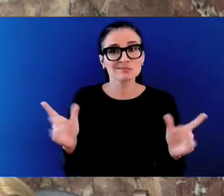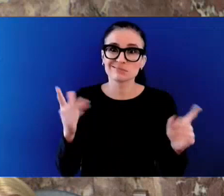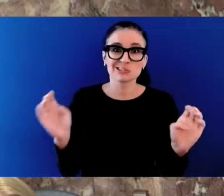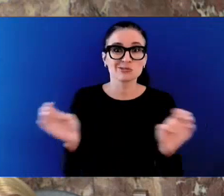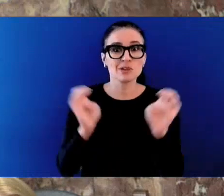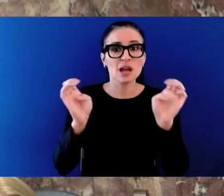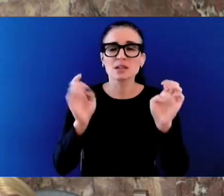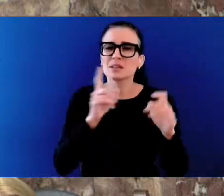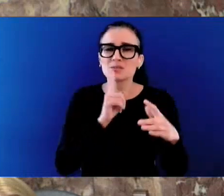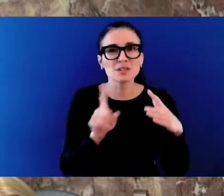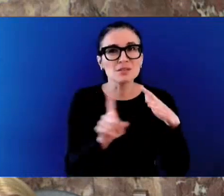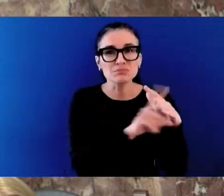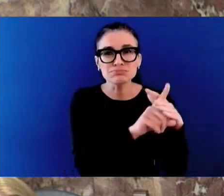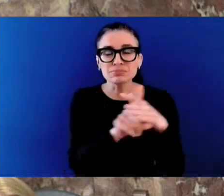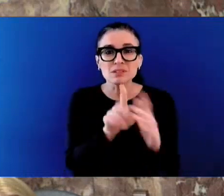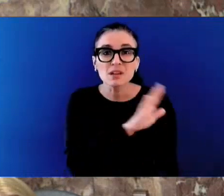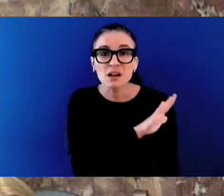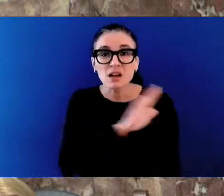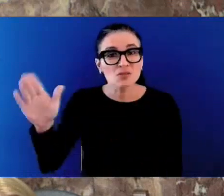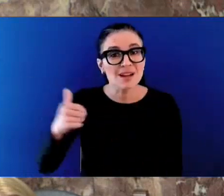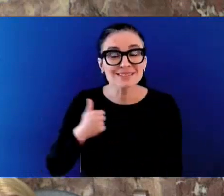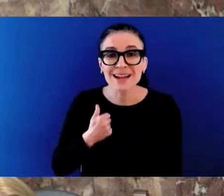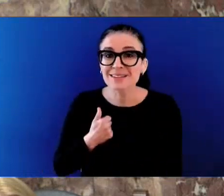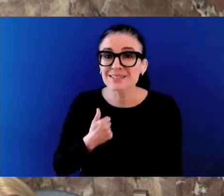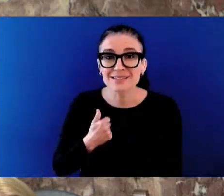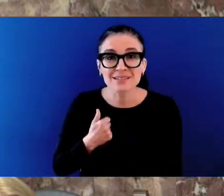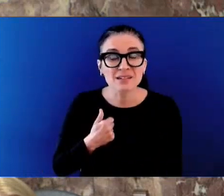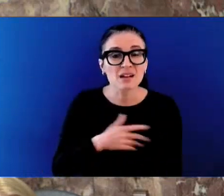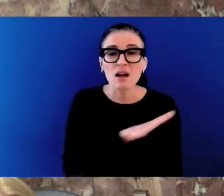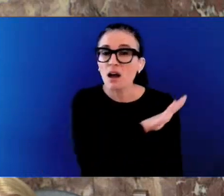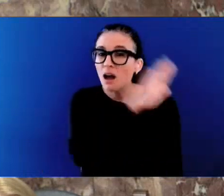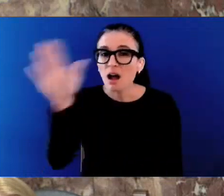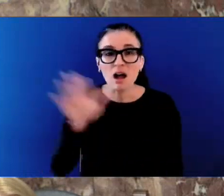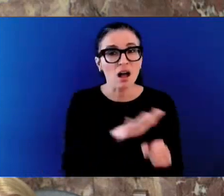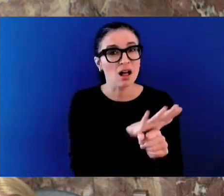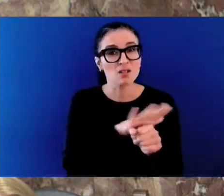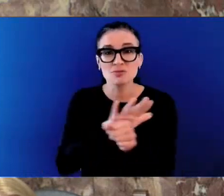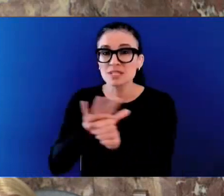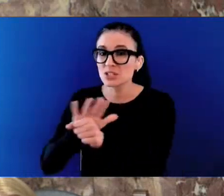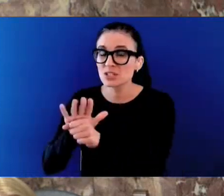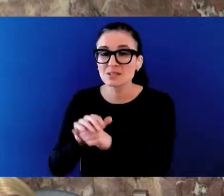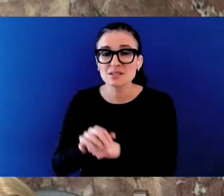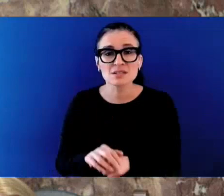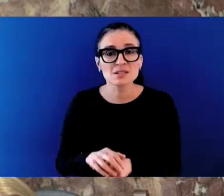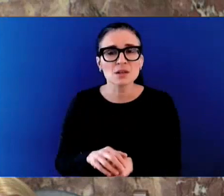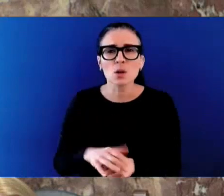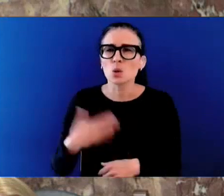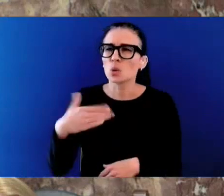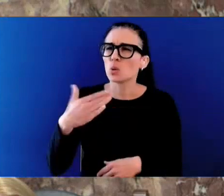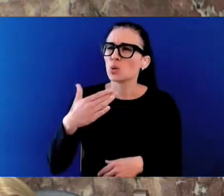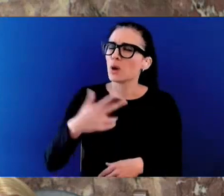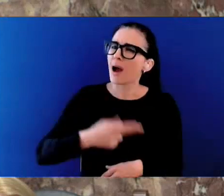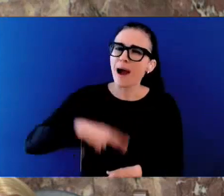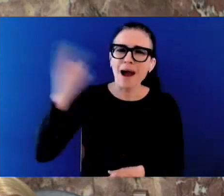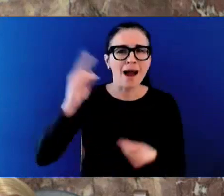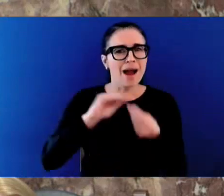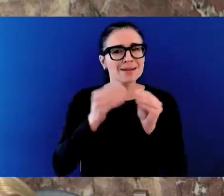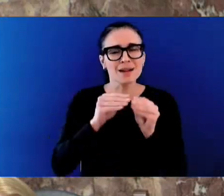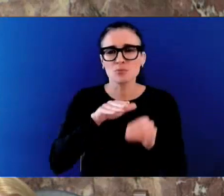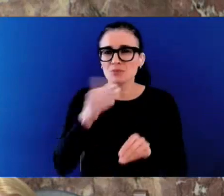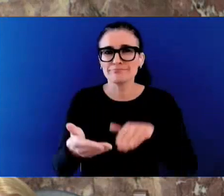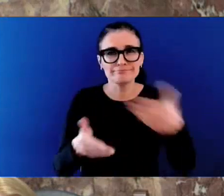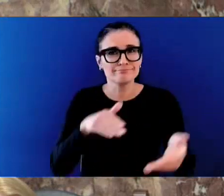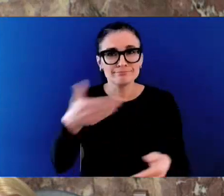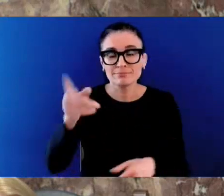high increases in mortality next door in Alberta, for example. Our physicians and nurses and outreach workers on the front